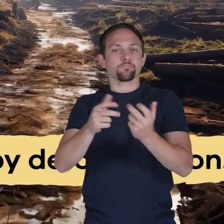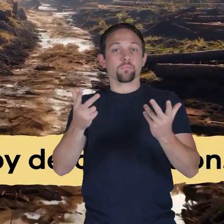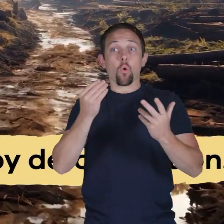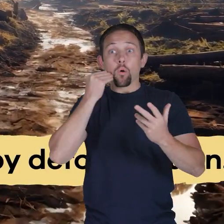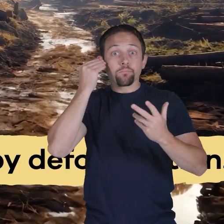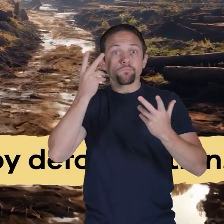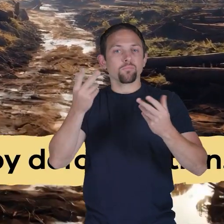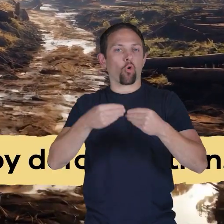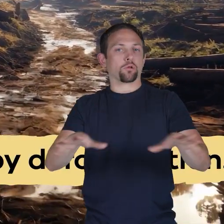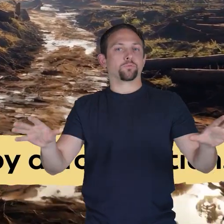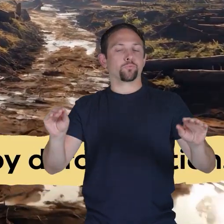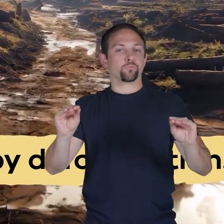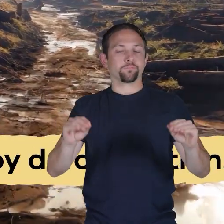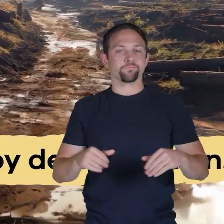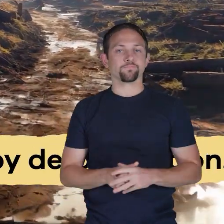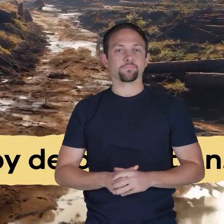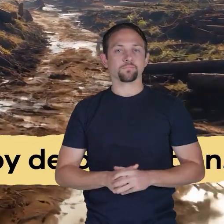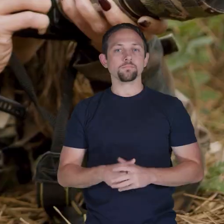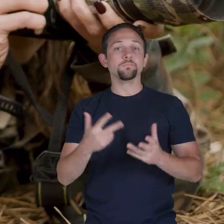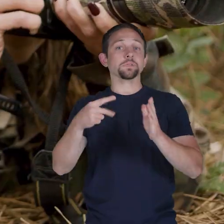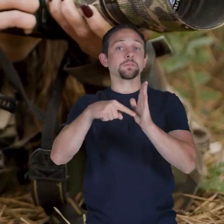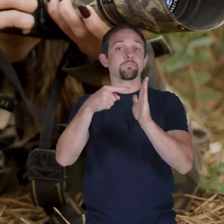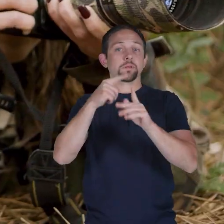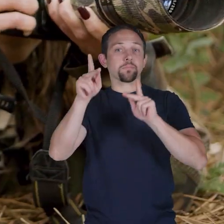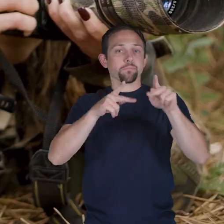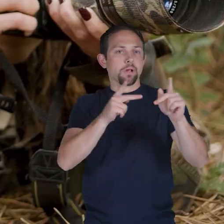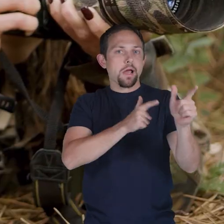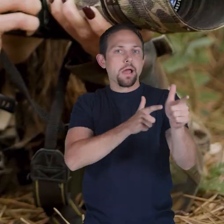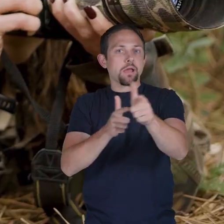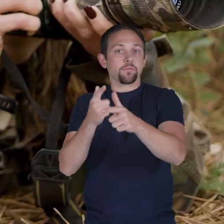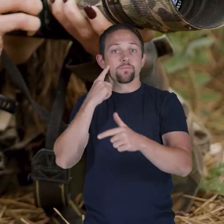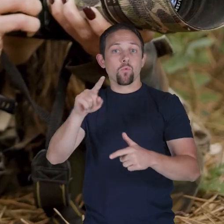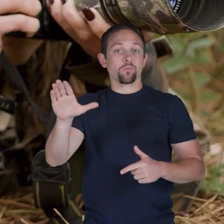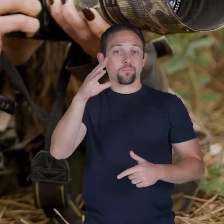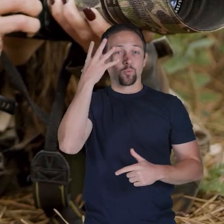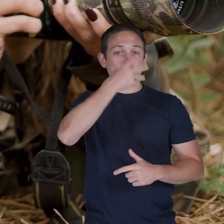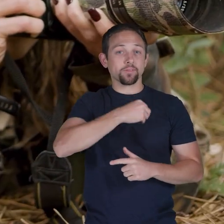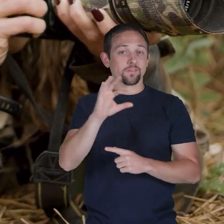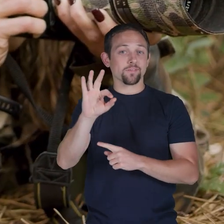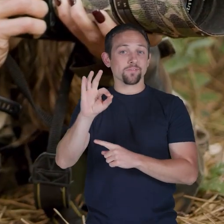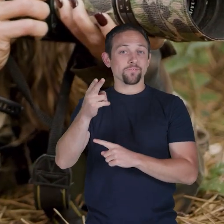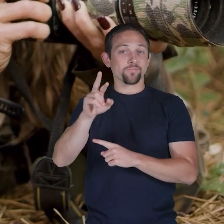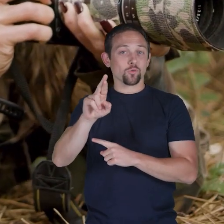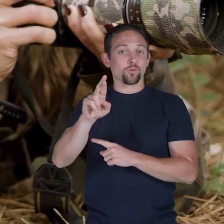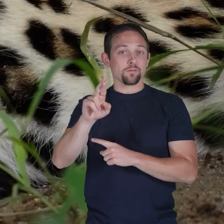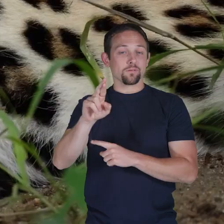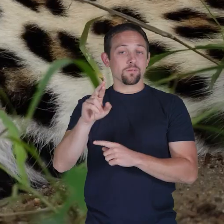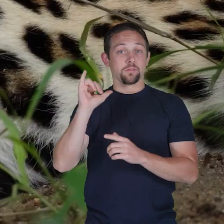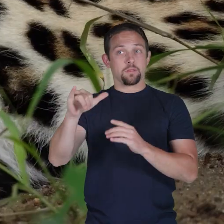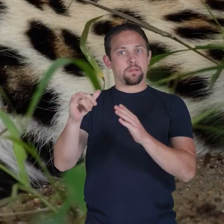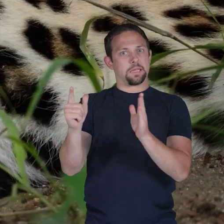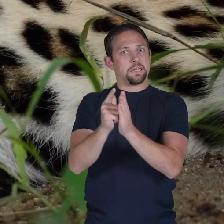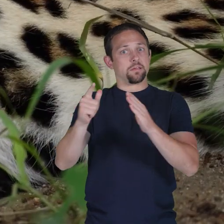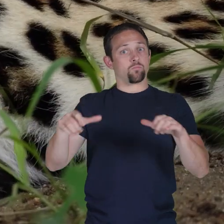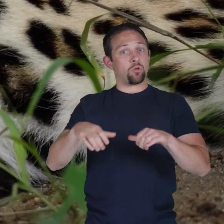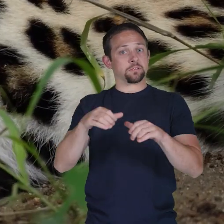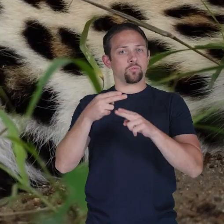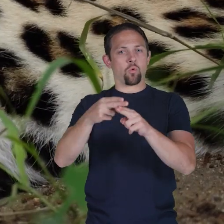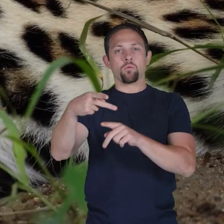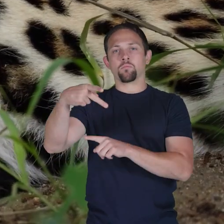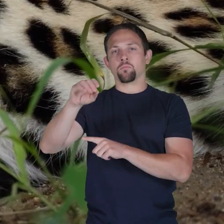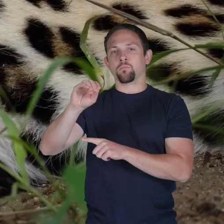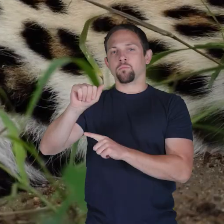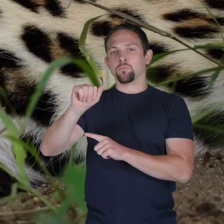causing habitat loss and sometimes people hunt them for their beautiful fur an illegal